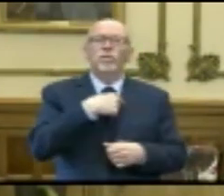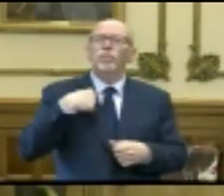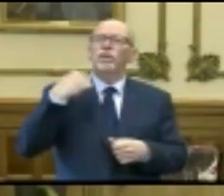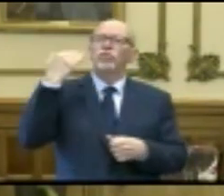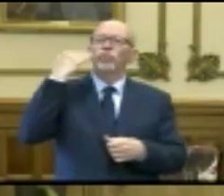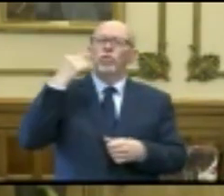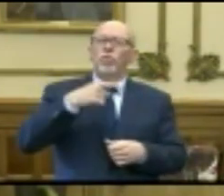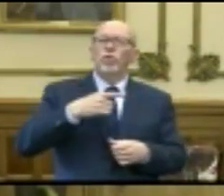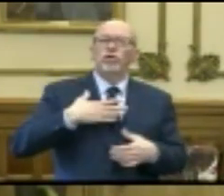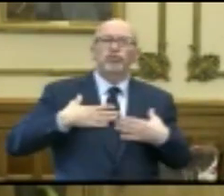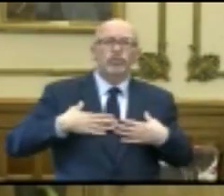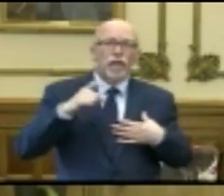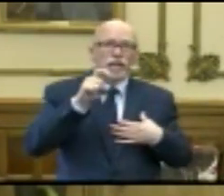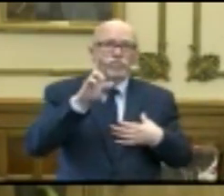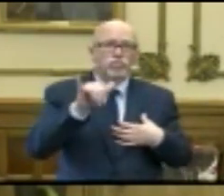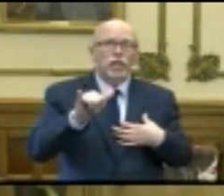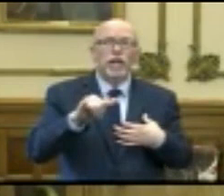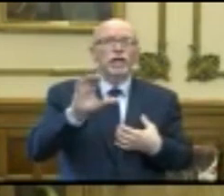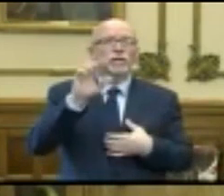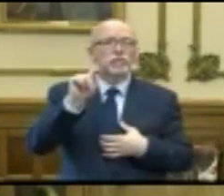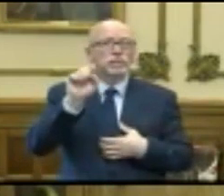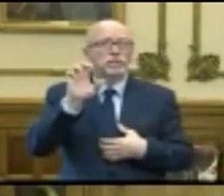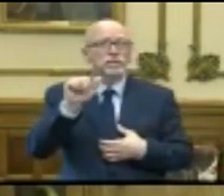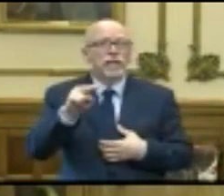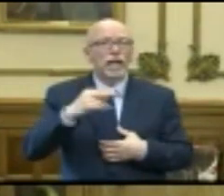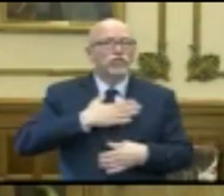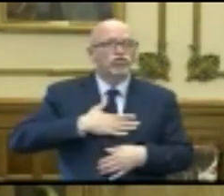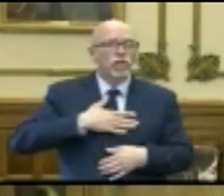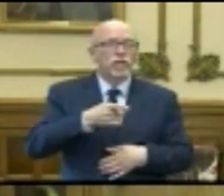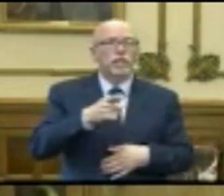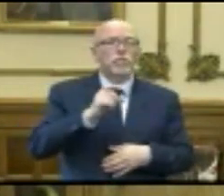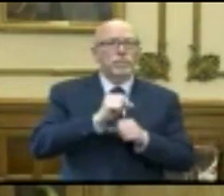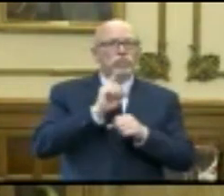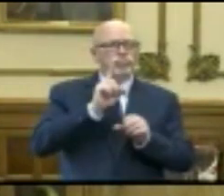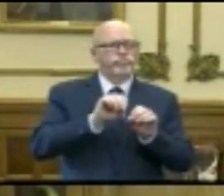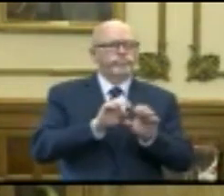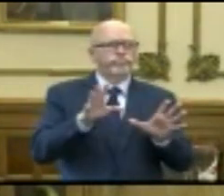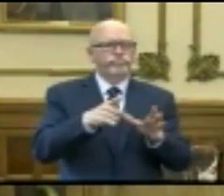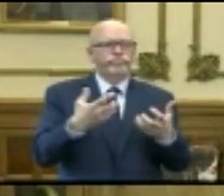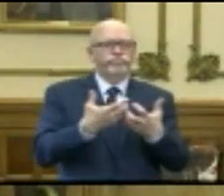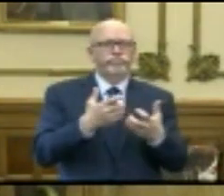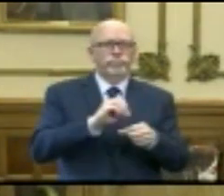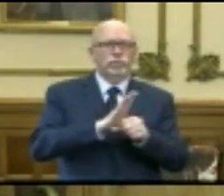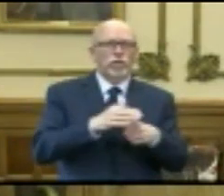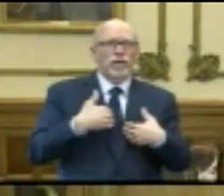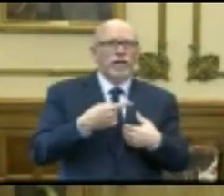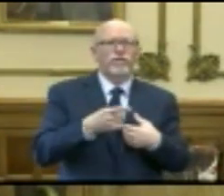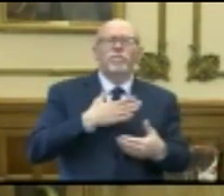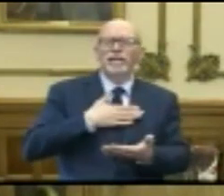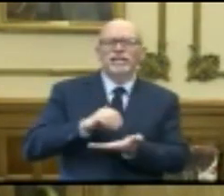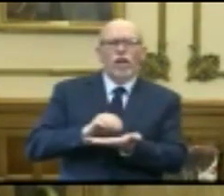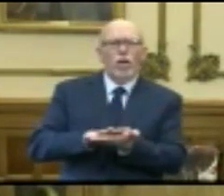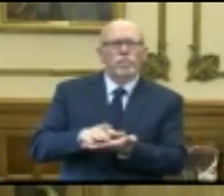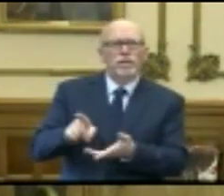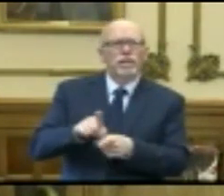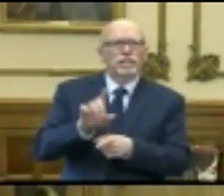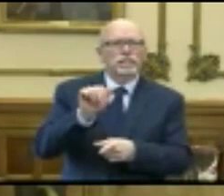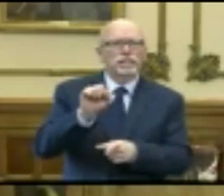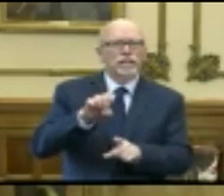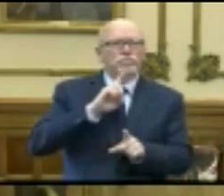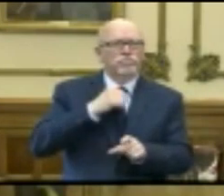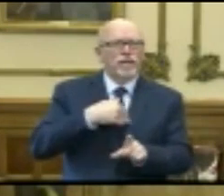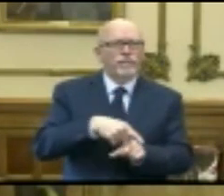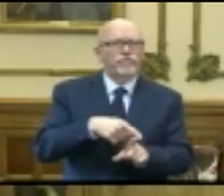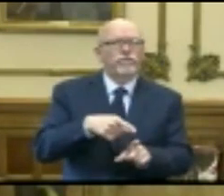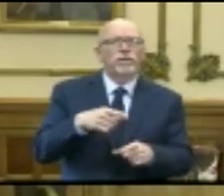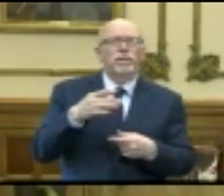their chest X-ray or their CT scan of their chest is very clearly compatible with COVID-19. Please document that as a case. And